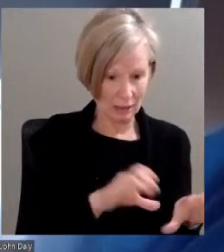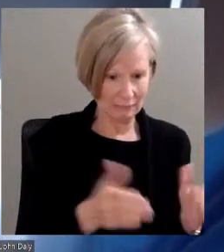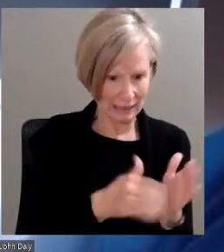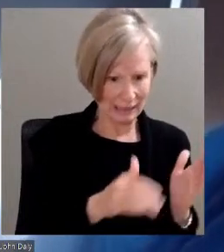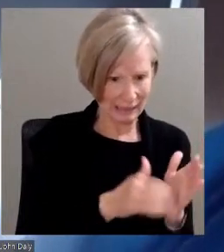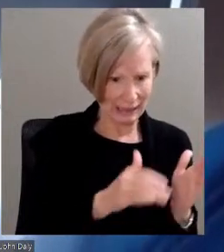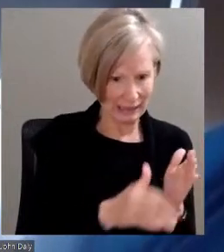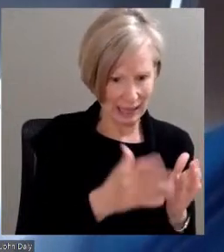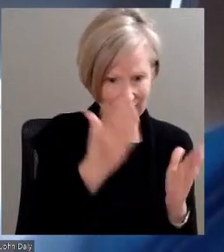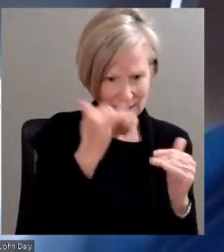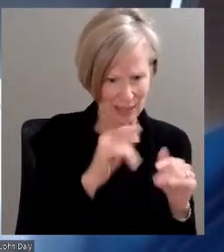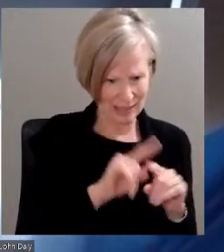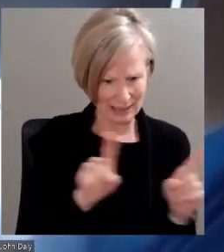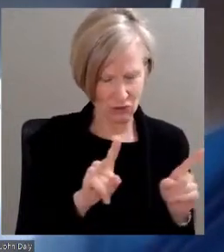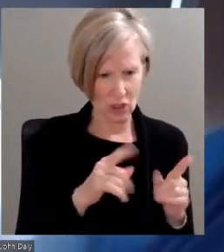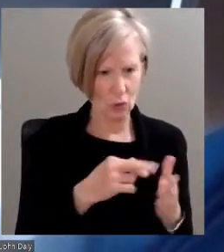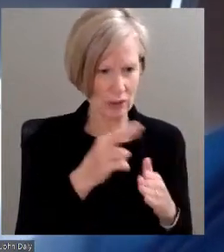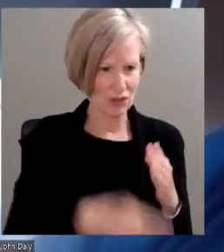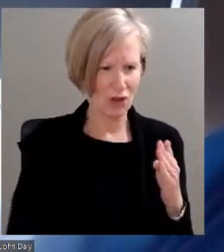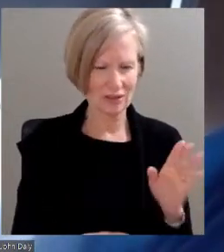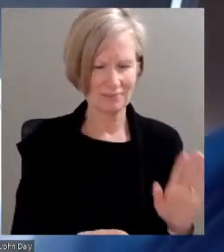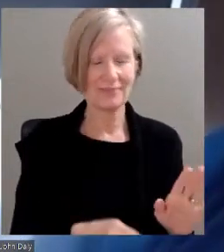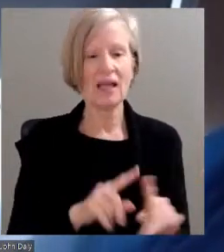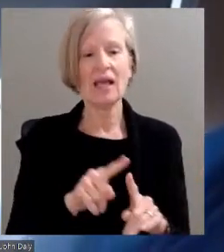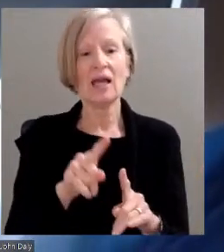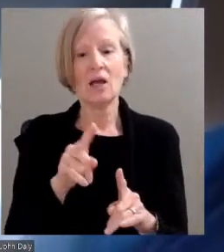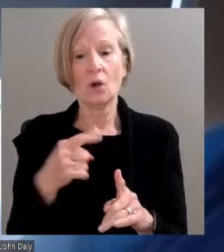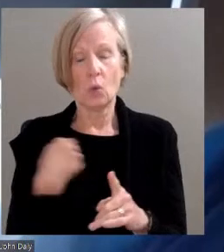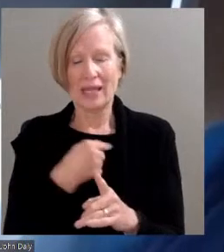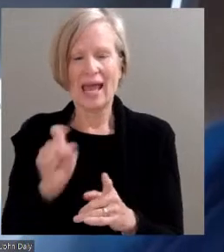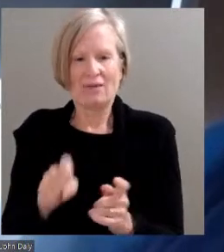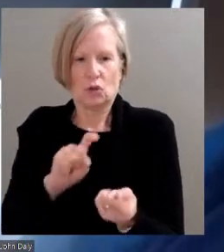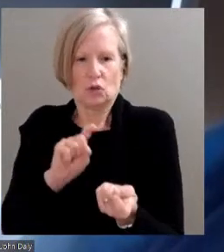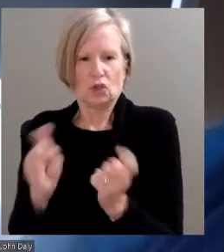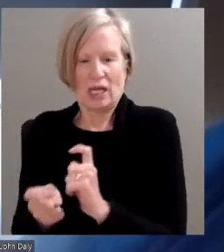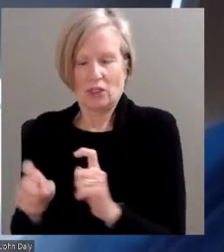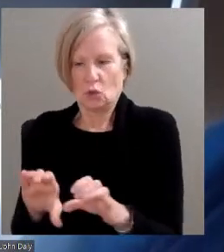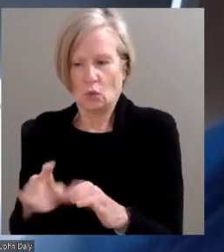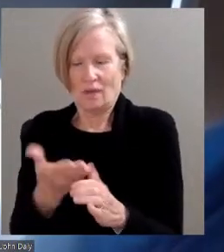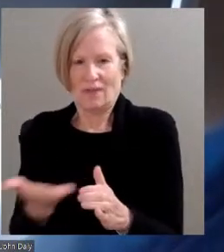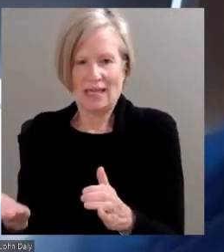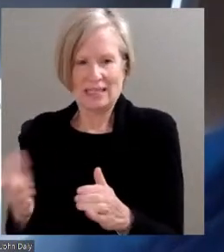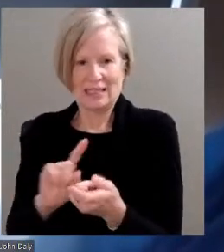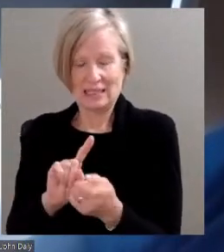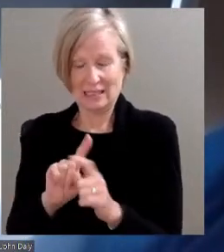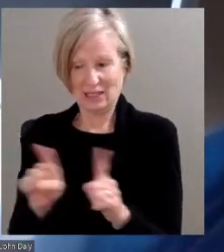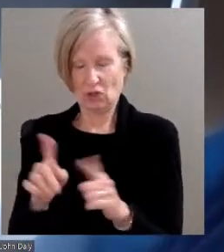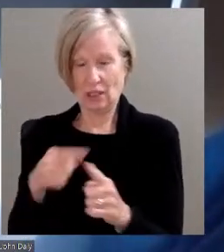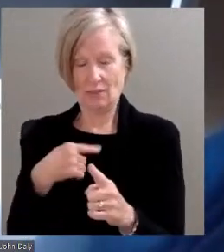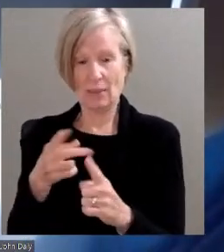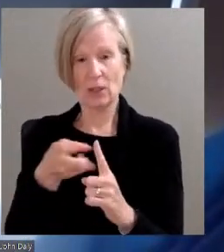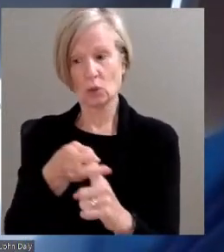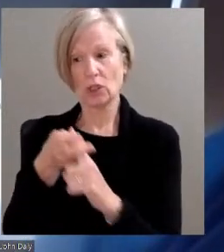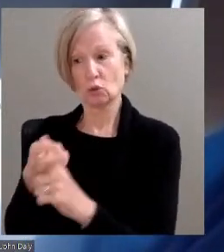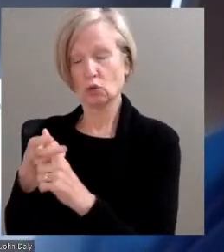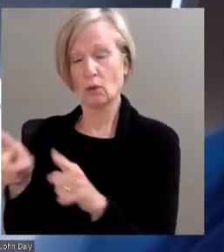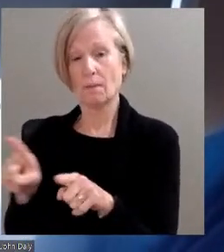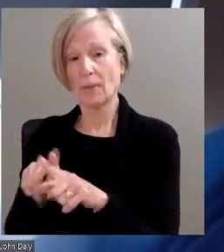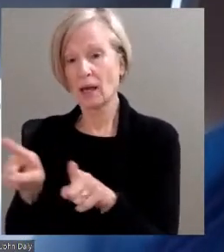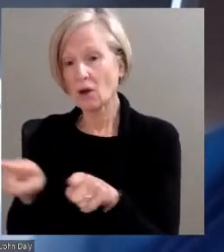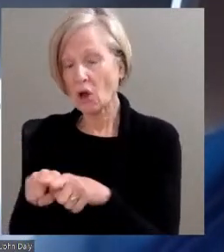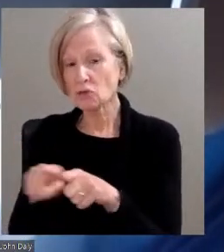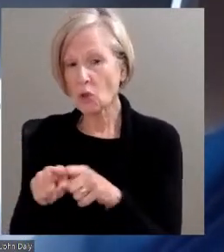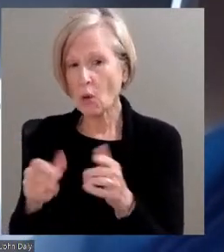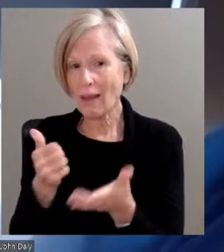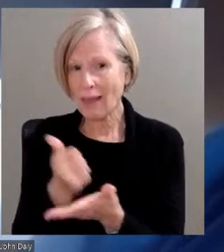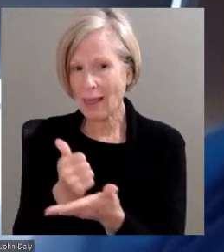to do differently are going to be to not only go out and recruit, but also assist, particularly in high schools,